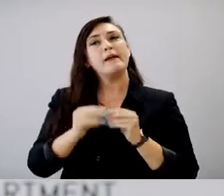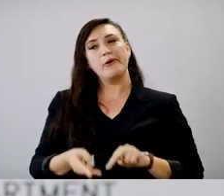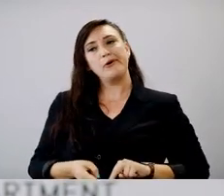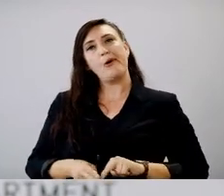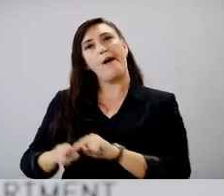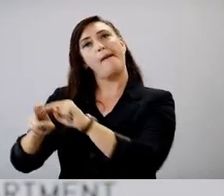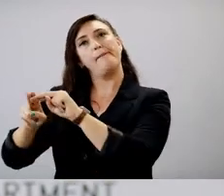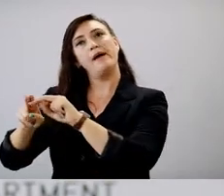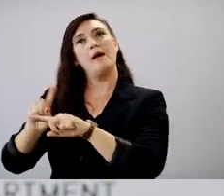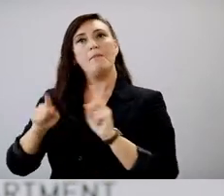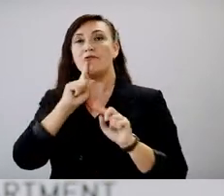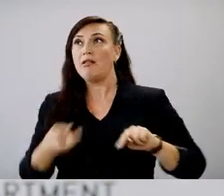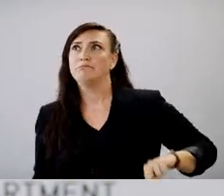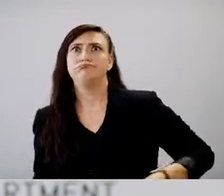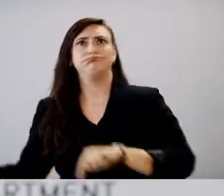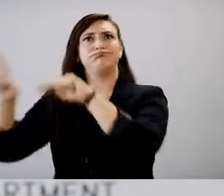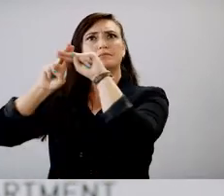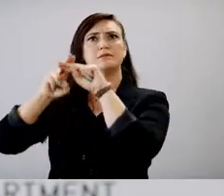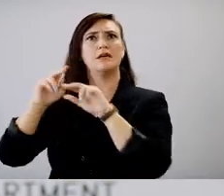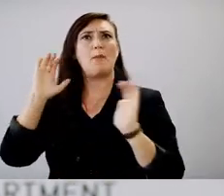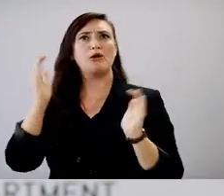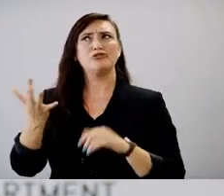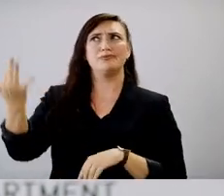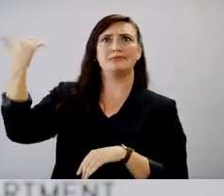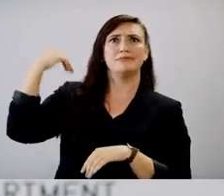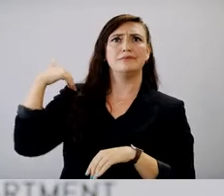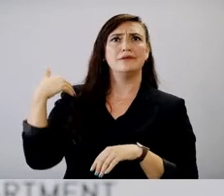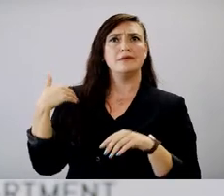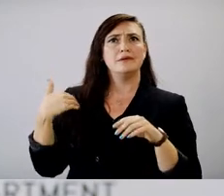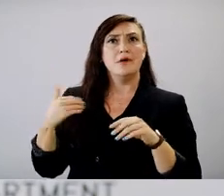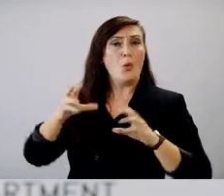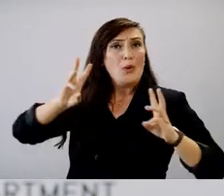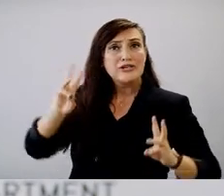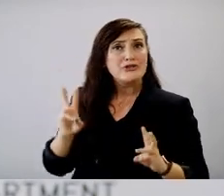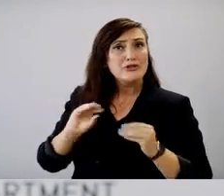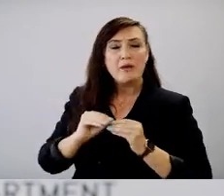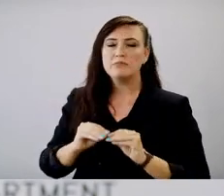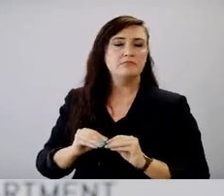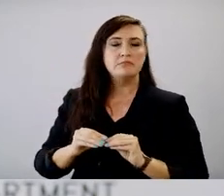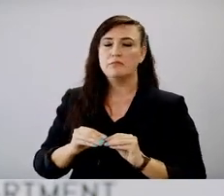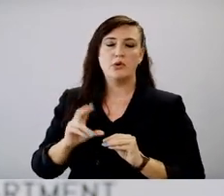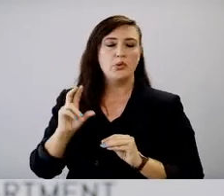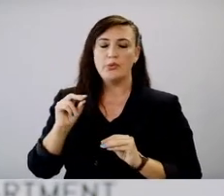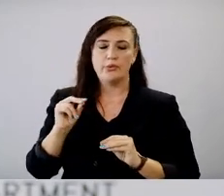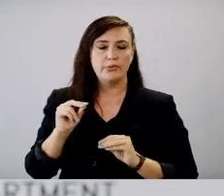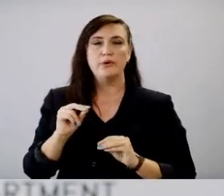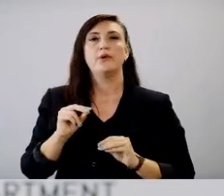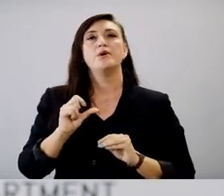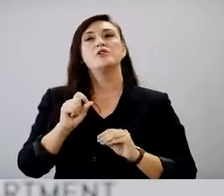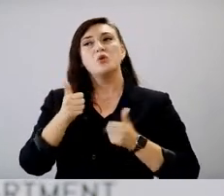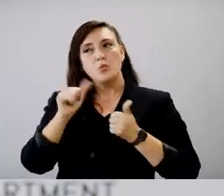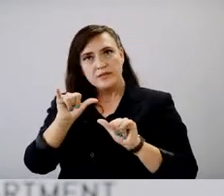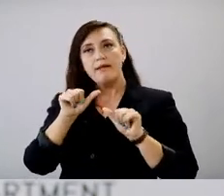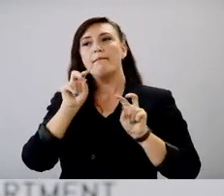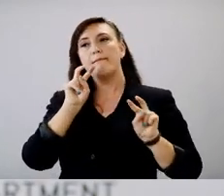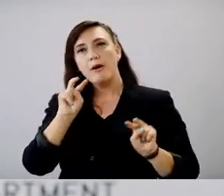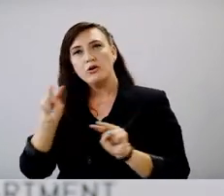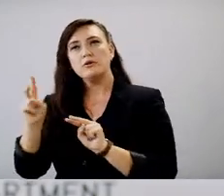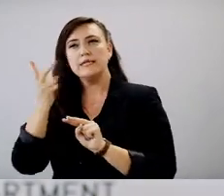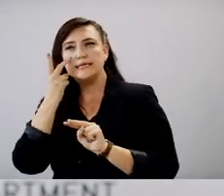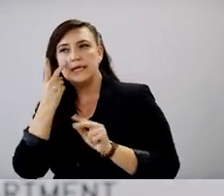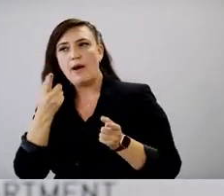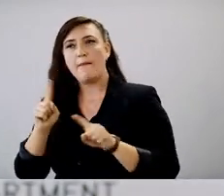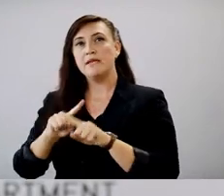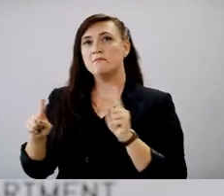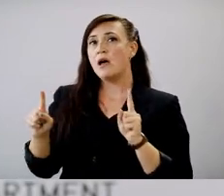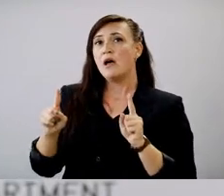not anticipating the same levels that we saw back in, um, the, the winter. We continue to monitor, but we didn't put